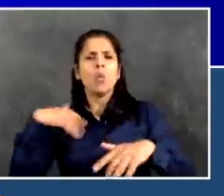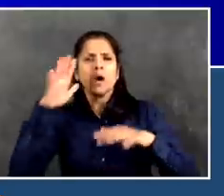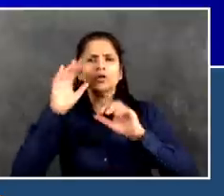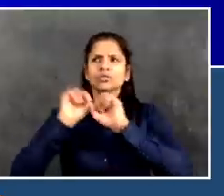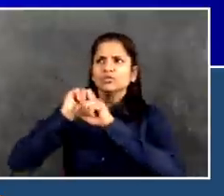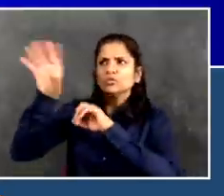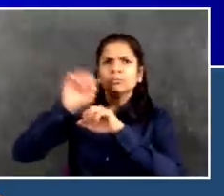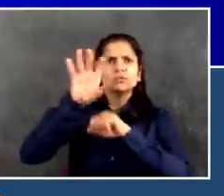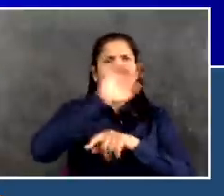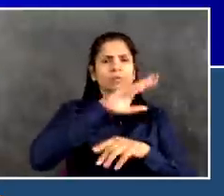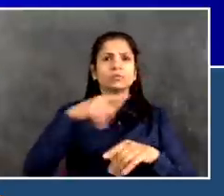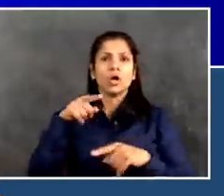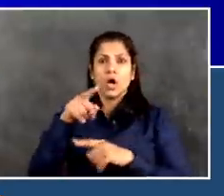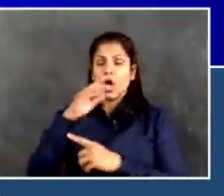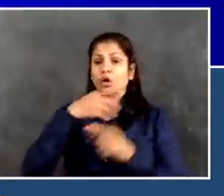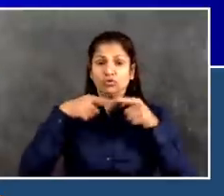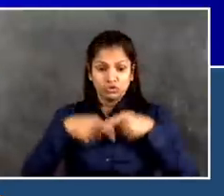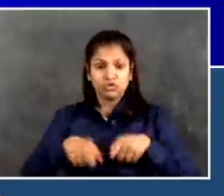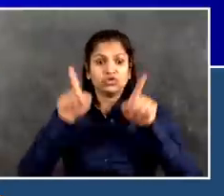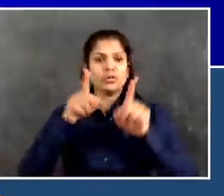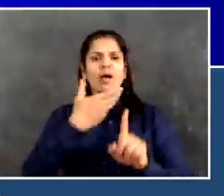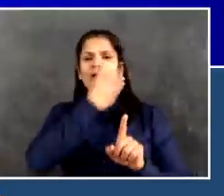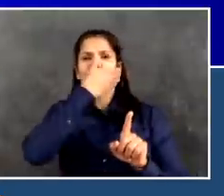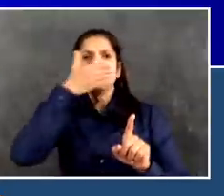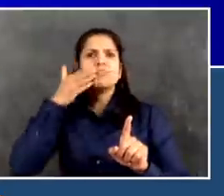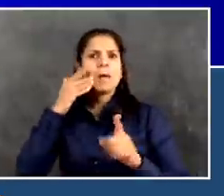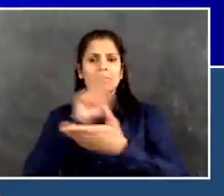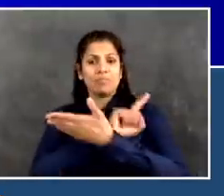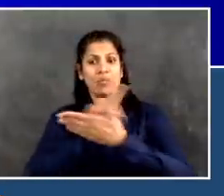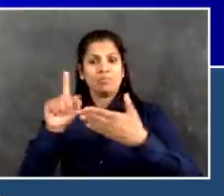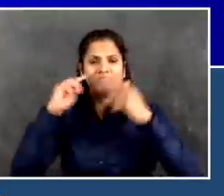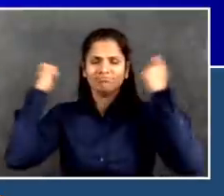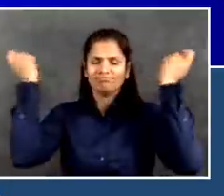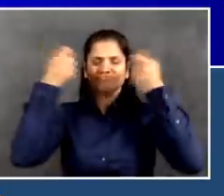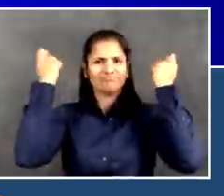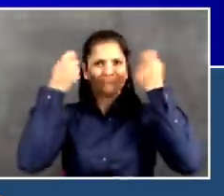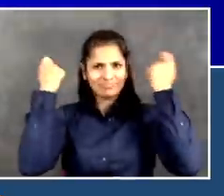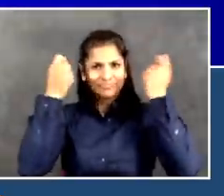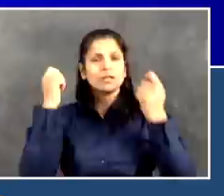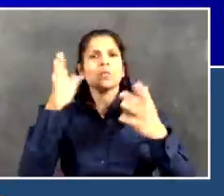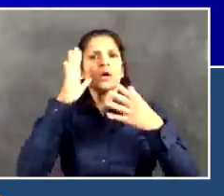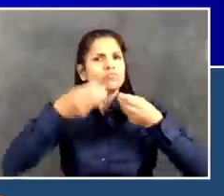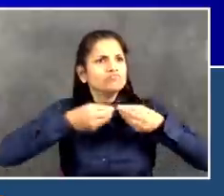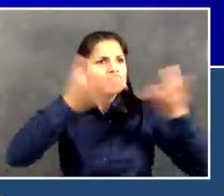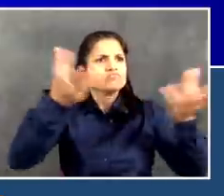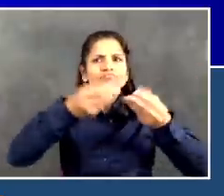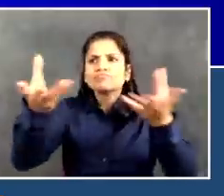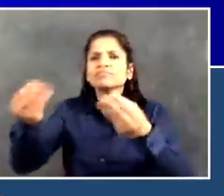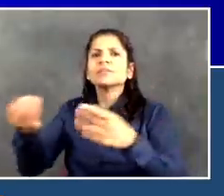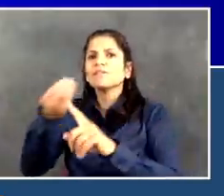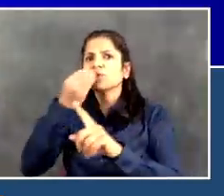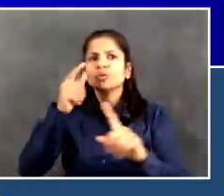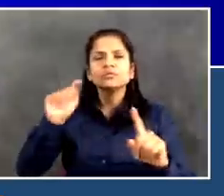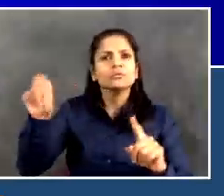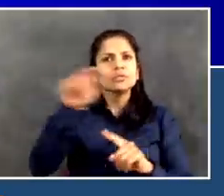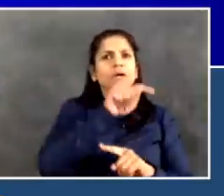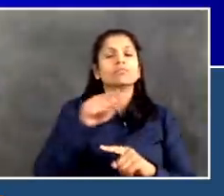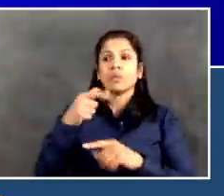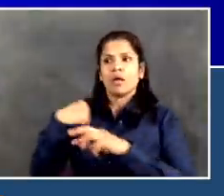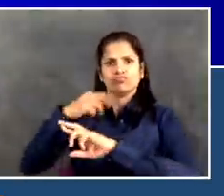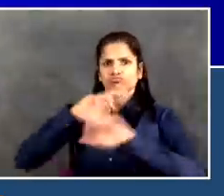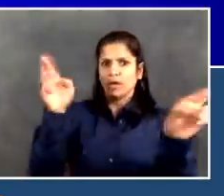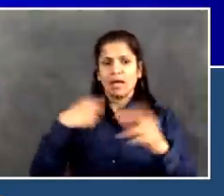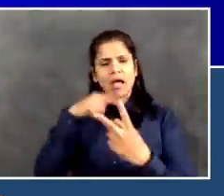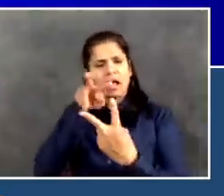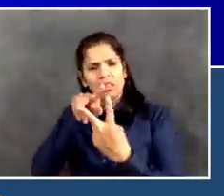And it's a reminder, this is a place that truly believes in equality. It's something that is a profound New York